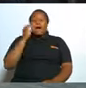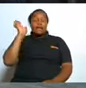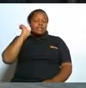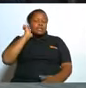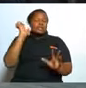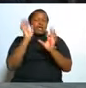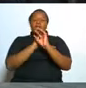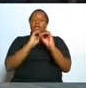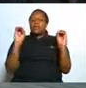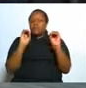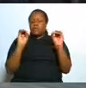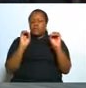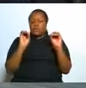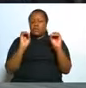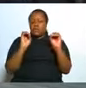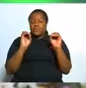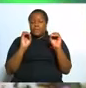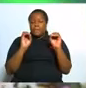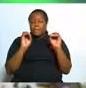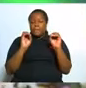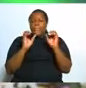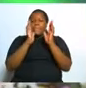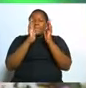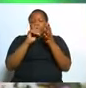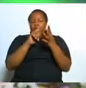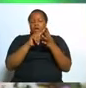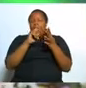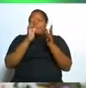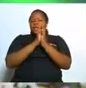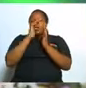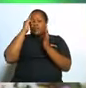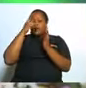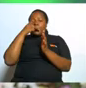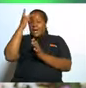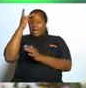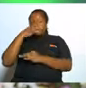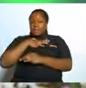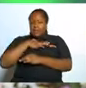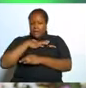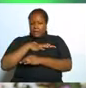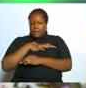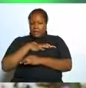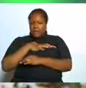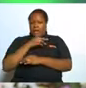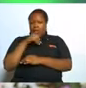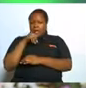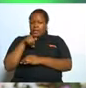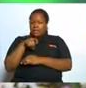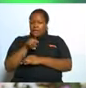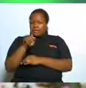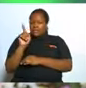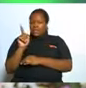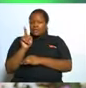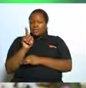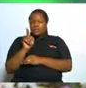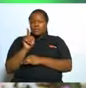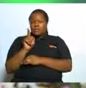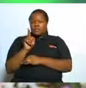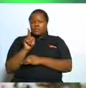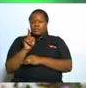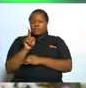tell him anymore pray for my parents there seems to be uh to be